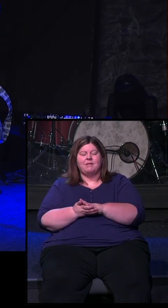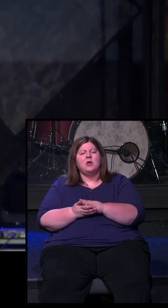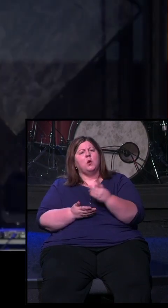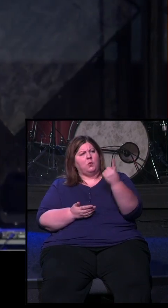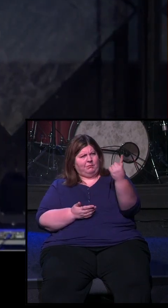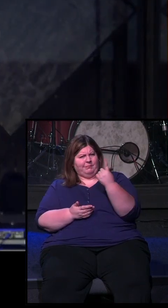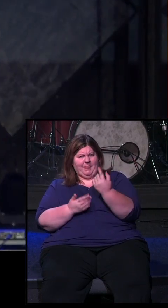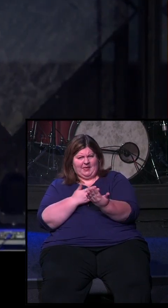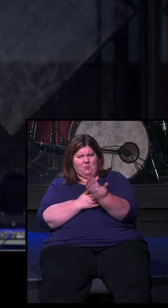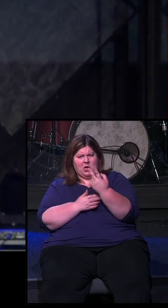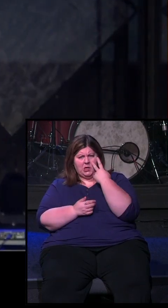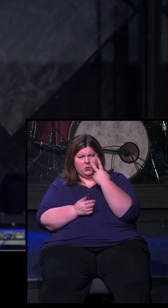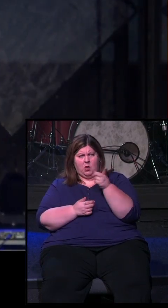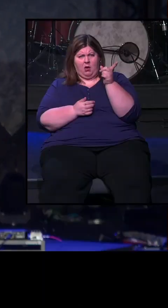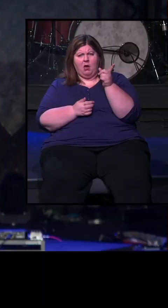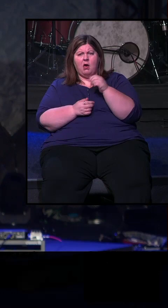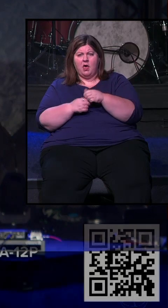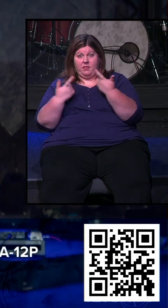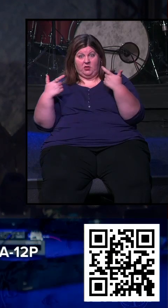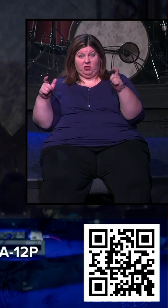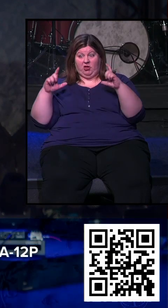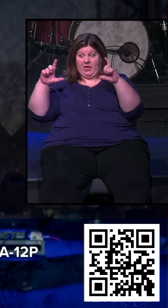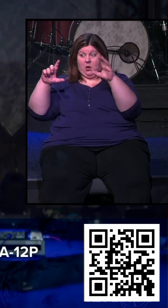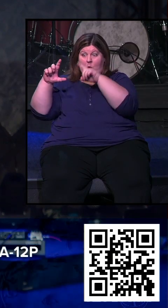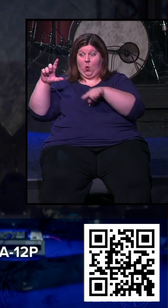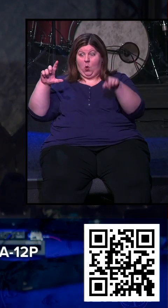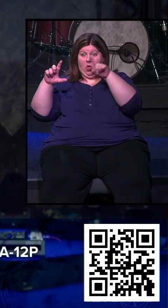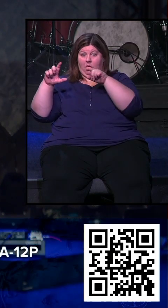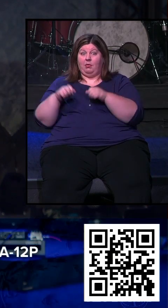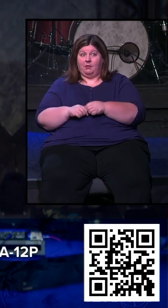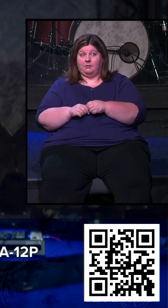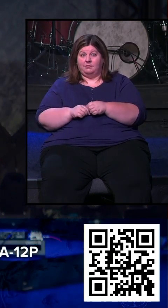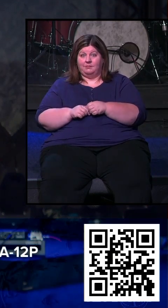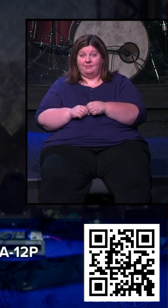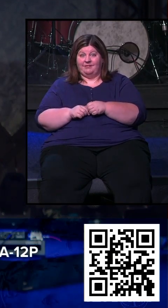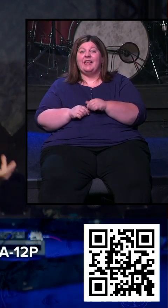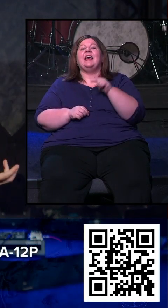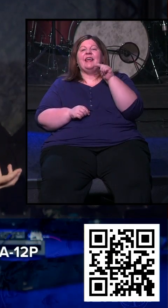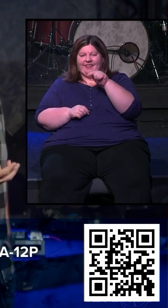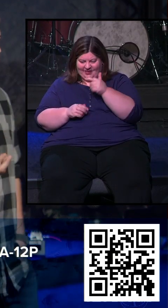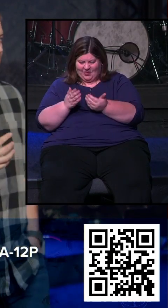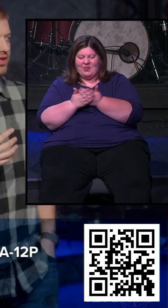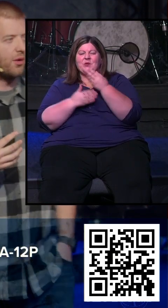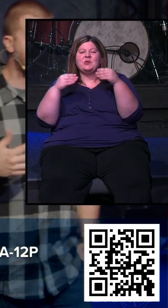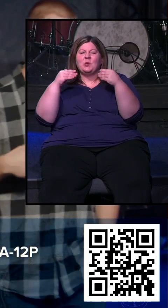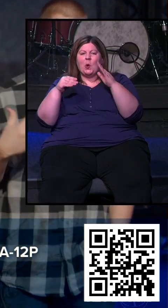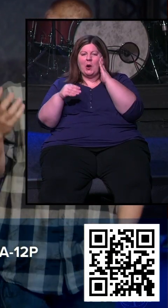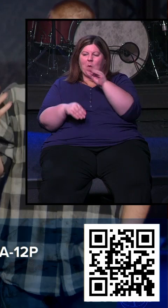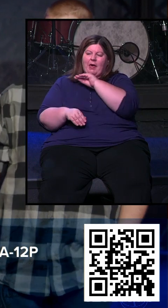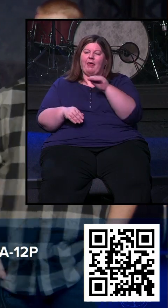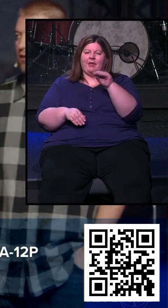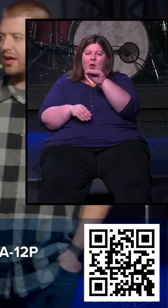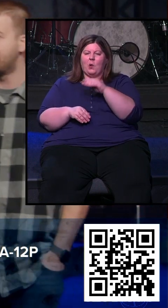today in the lobby, you probably noticed there's a giant hole in this part of our building. And it's where our new essential store is actually going.